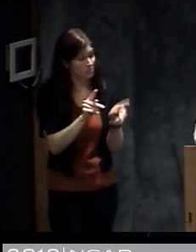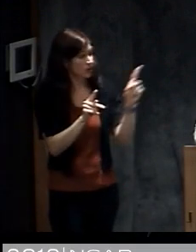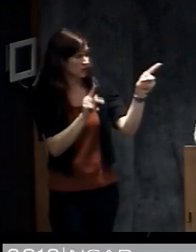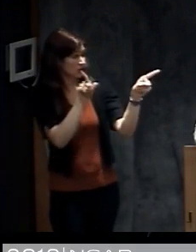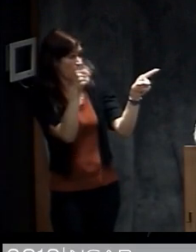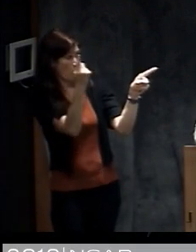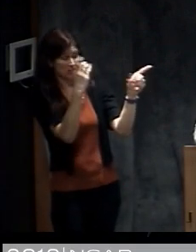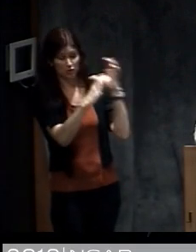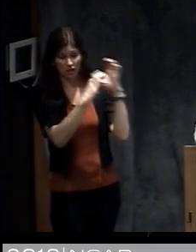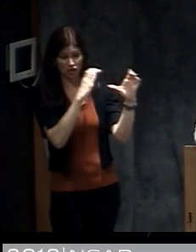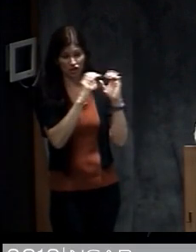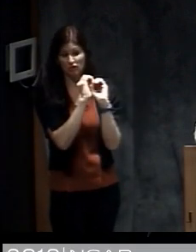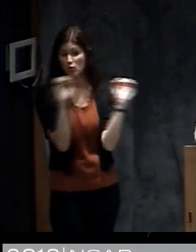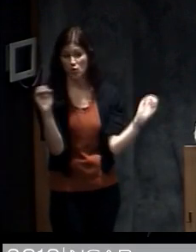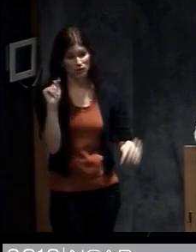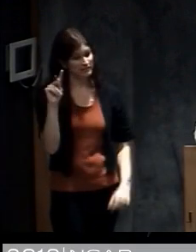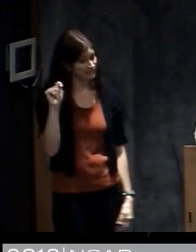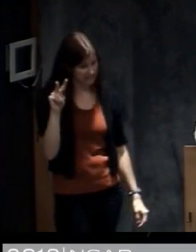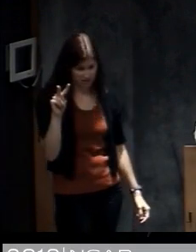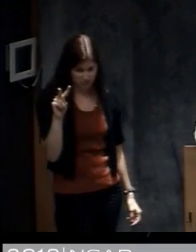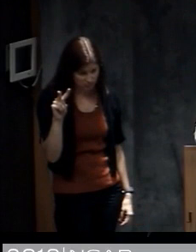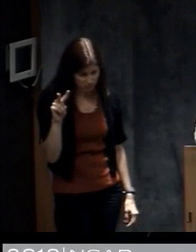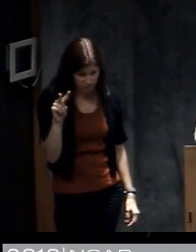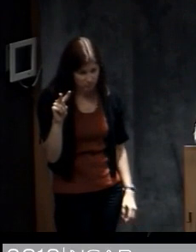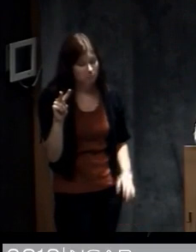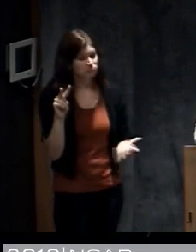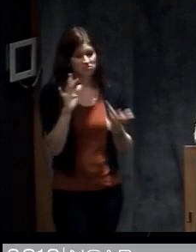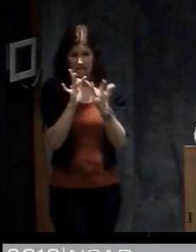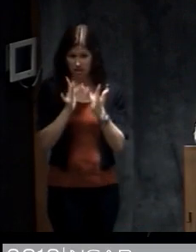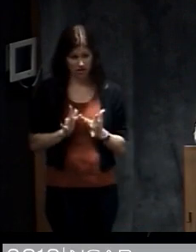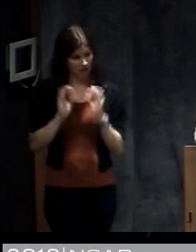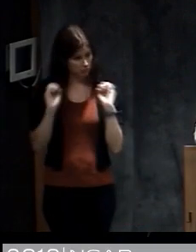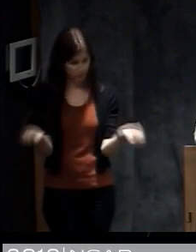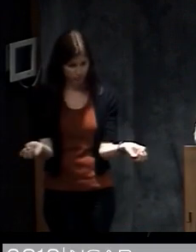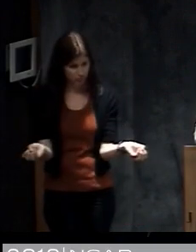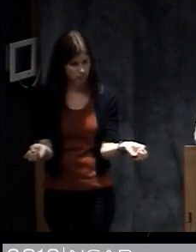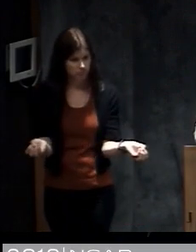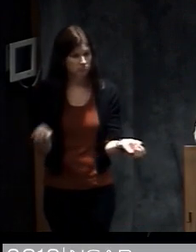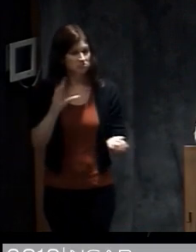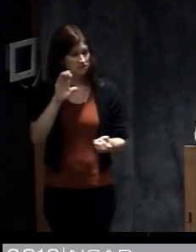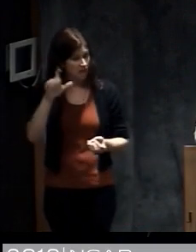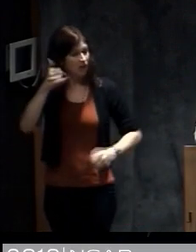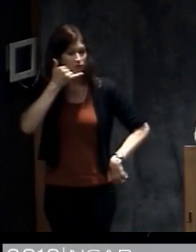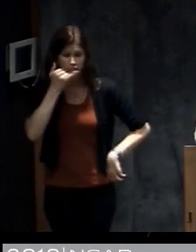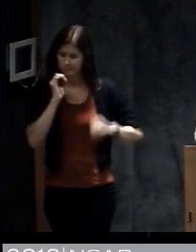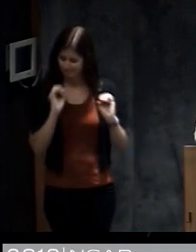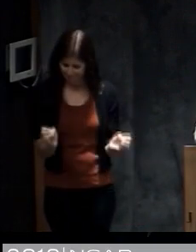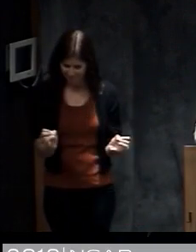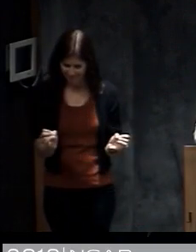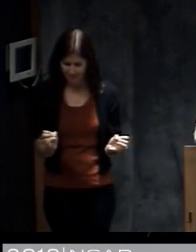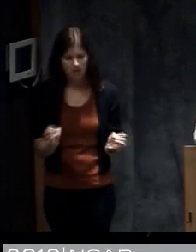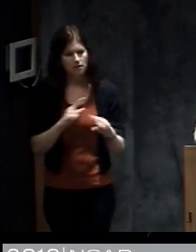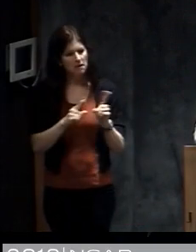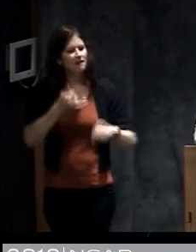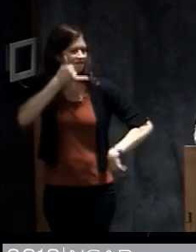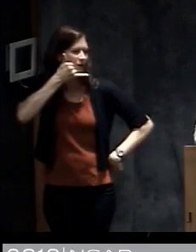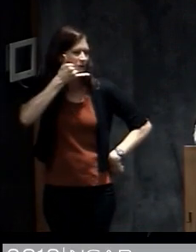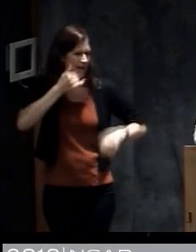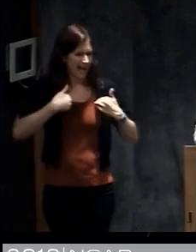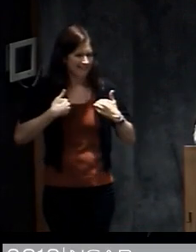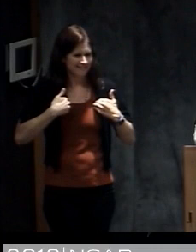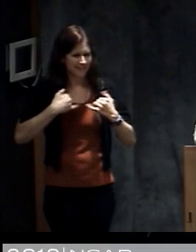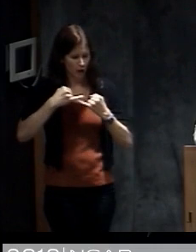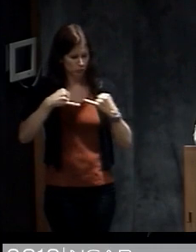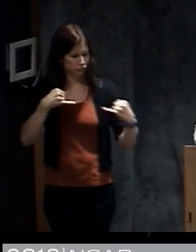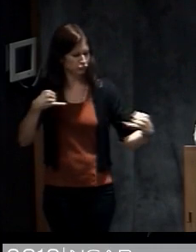communication. There was no television. Or internet or anything like that. Cell phones of course. They did have telephones. they had a person at the